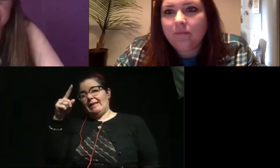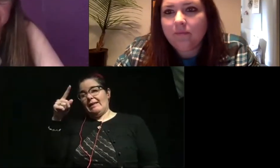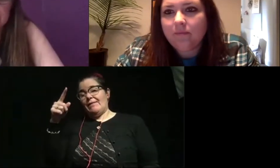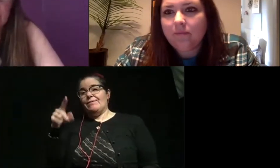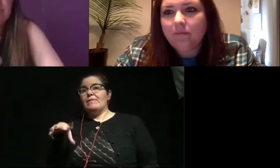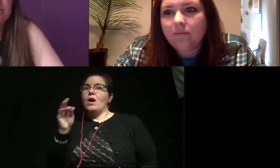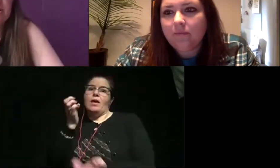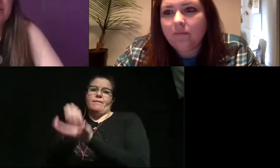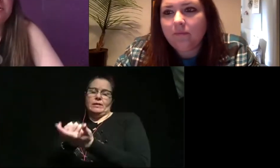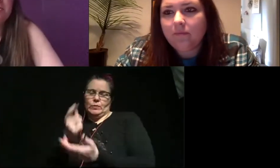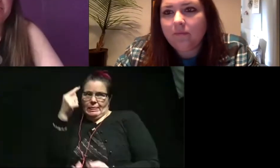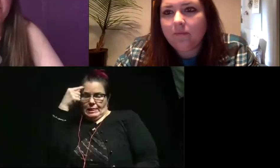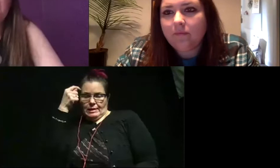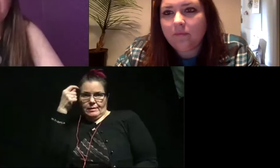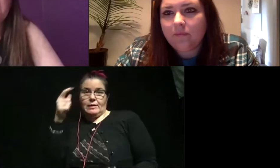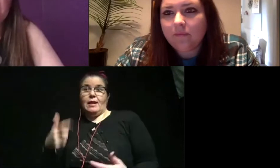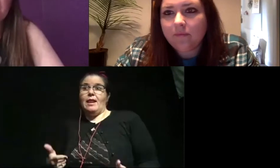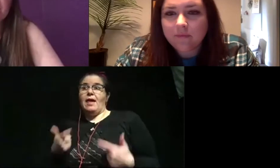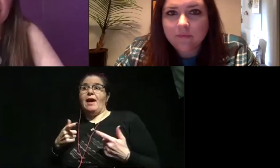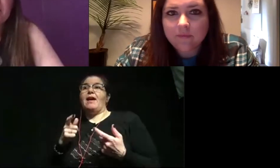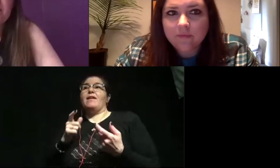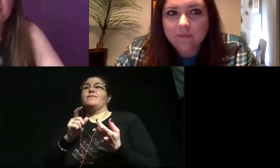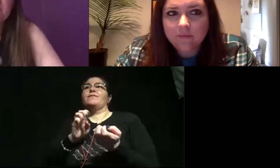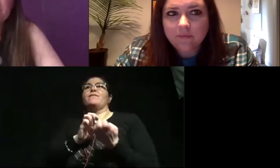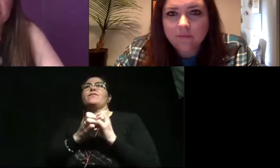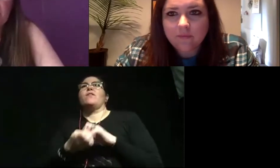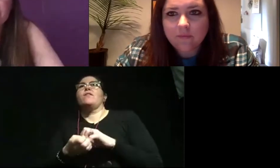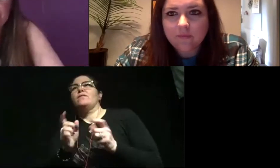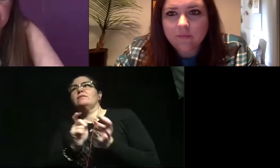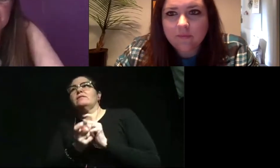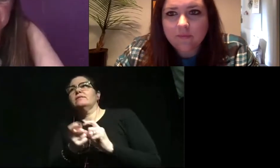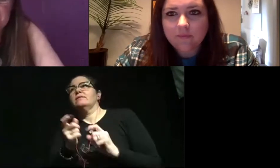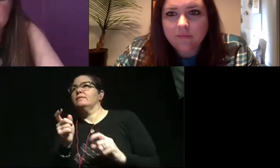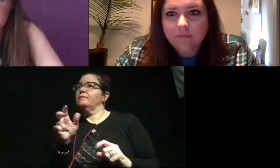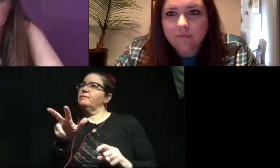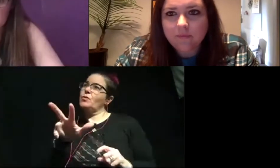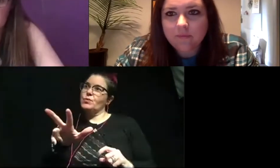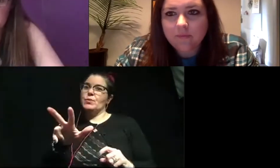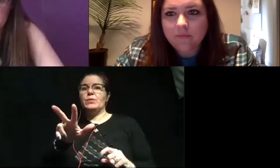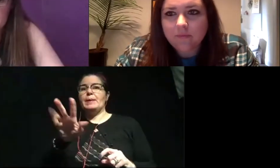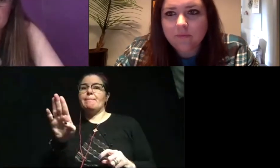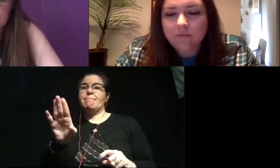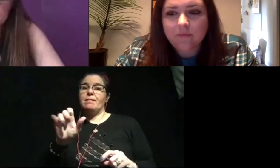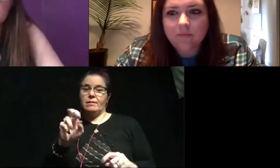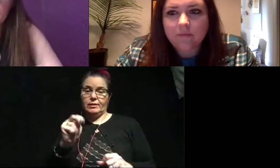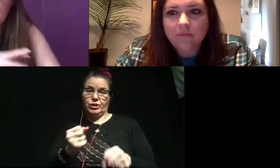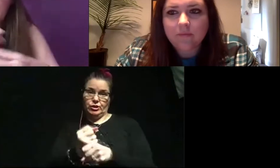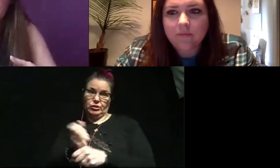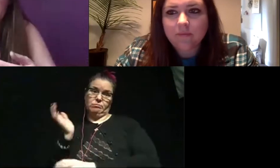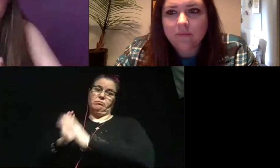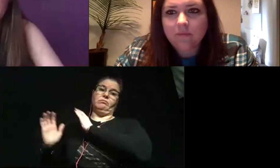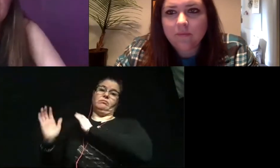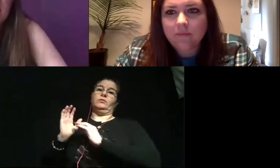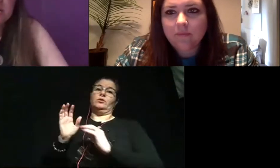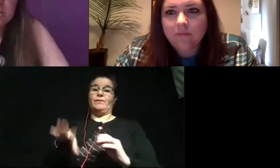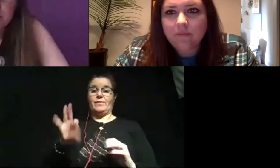evidence for life to have evolved about a little bit over 3 billion years ago. And the fossils that we have from